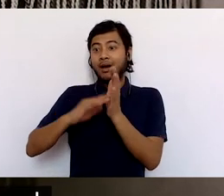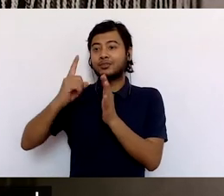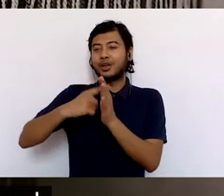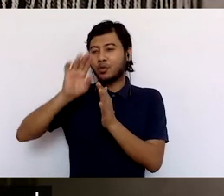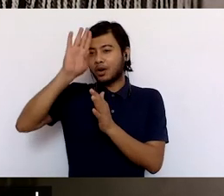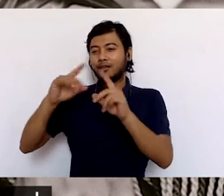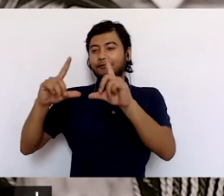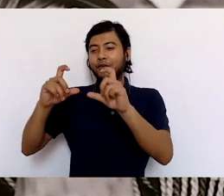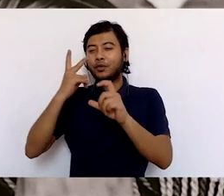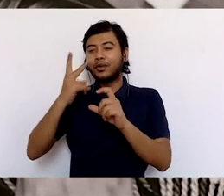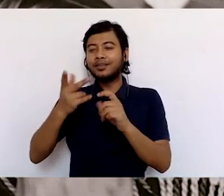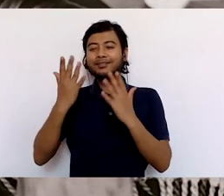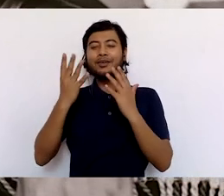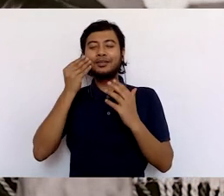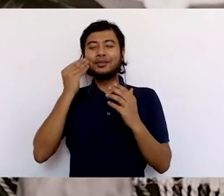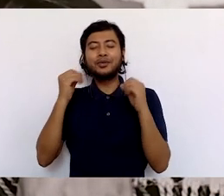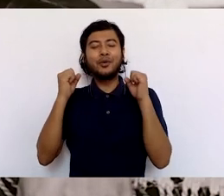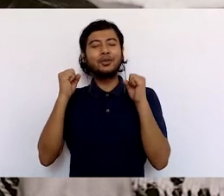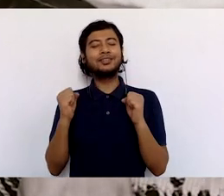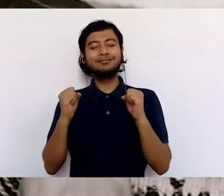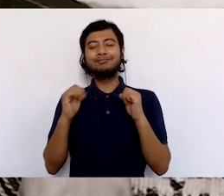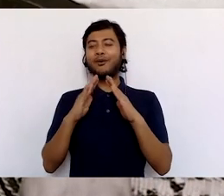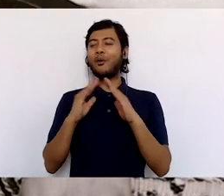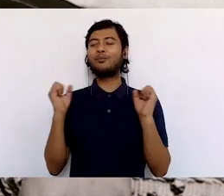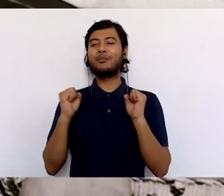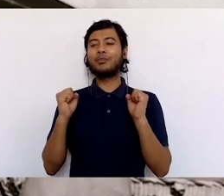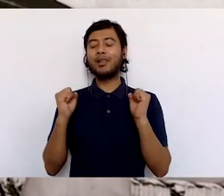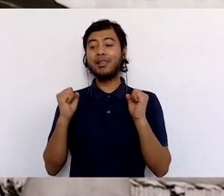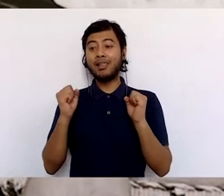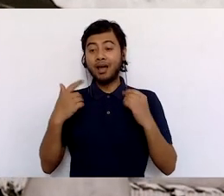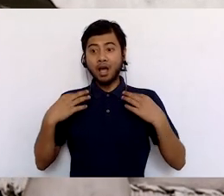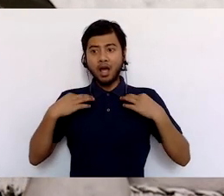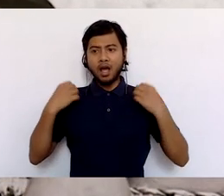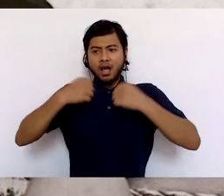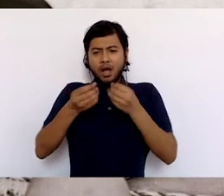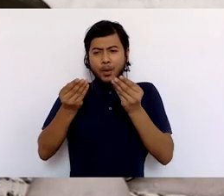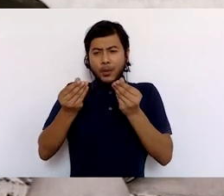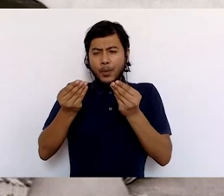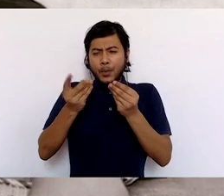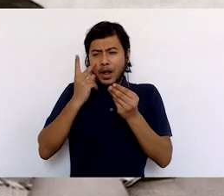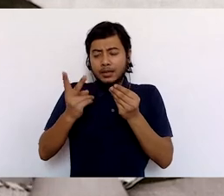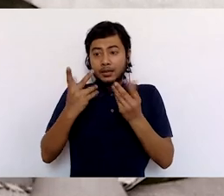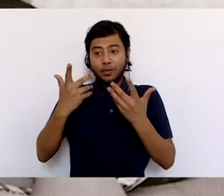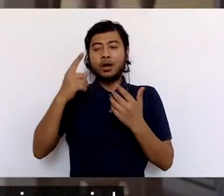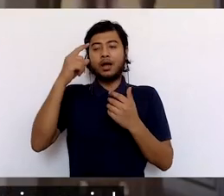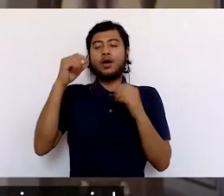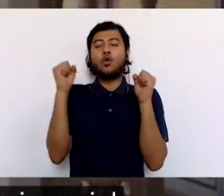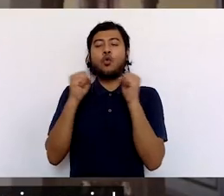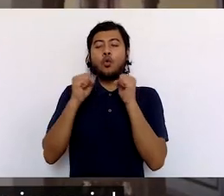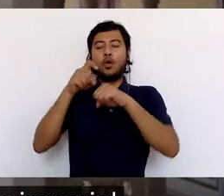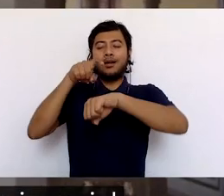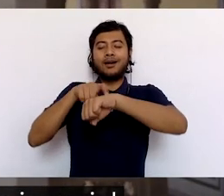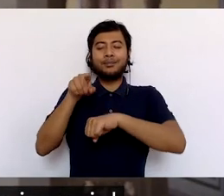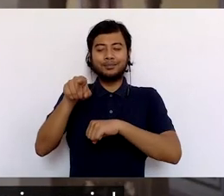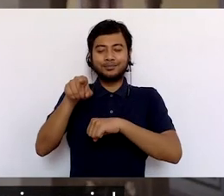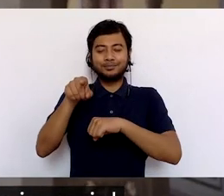cosily dressed. His velvet robe suggests that it is winter, and in fact that is when this image was made. The Maharana